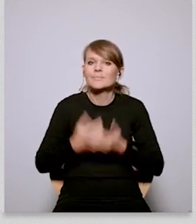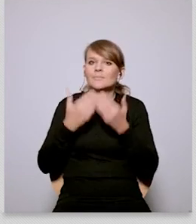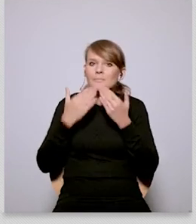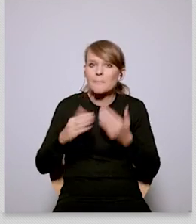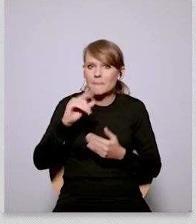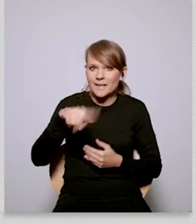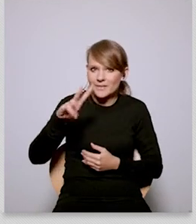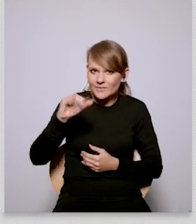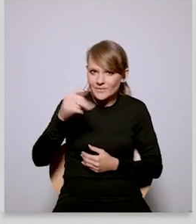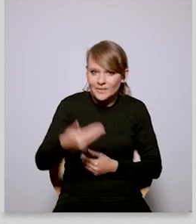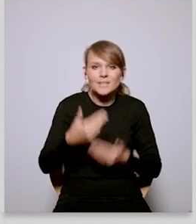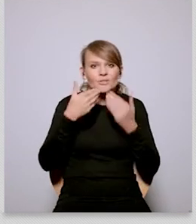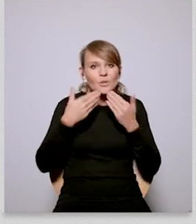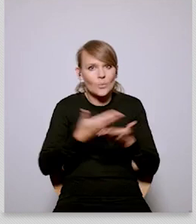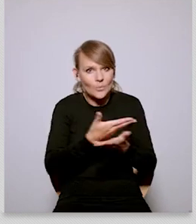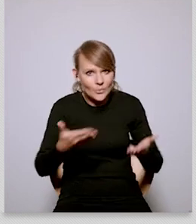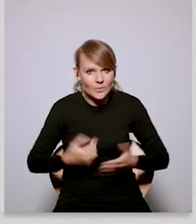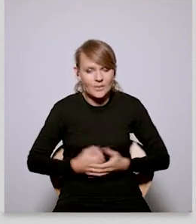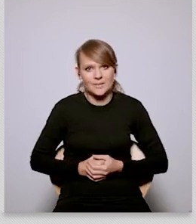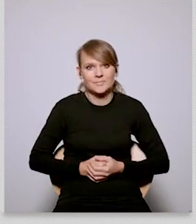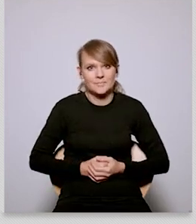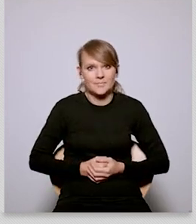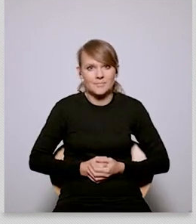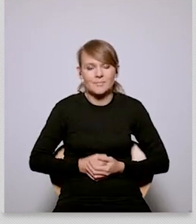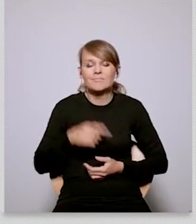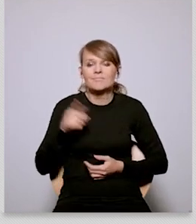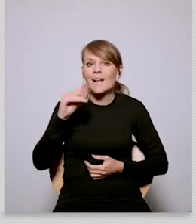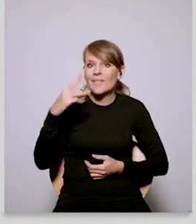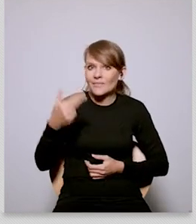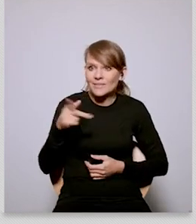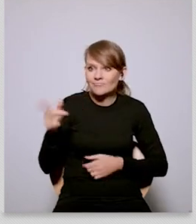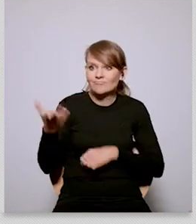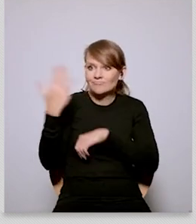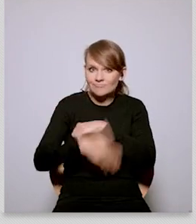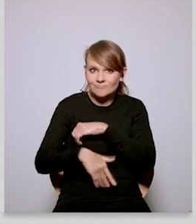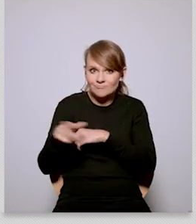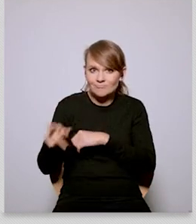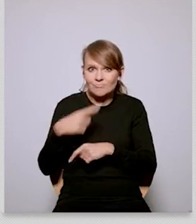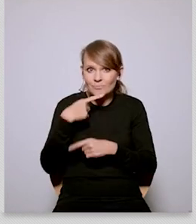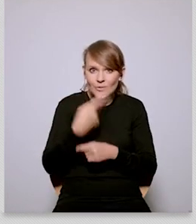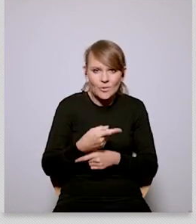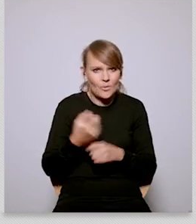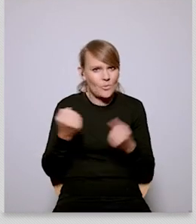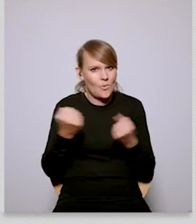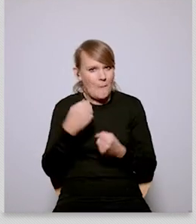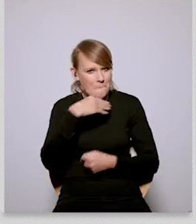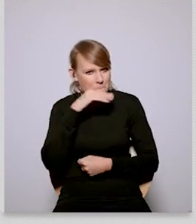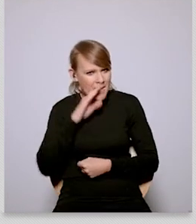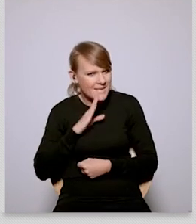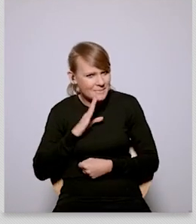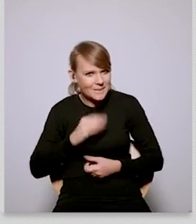thank you edwin thank you and i think that this last remark